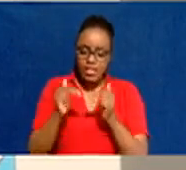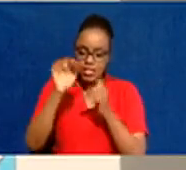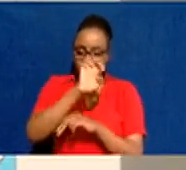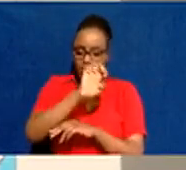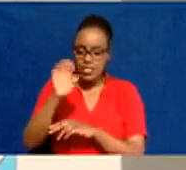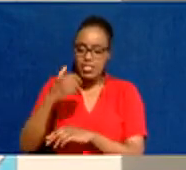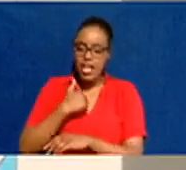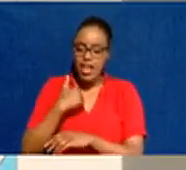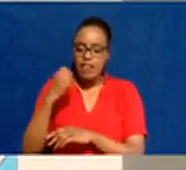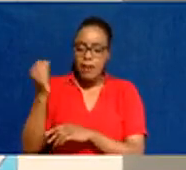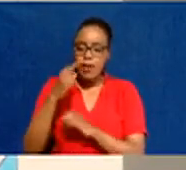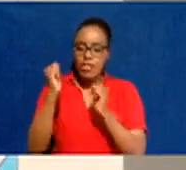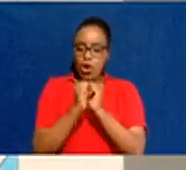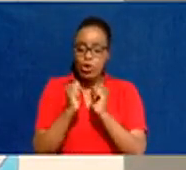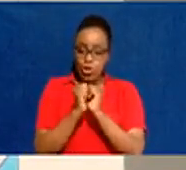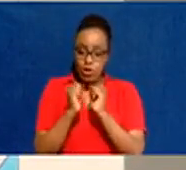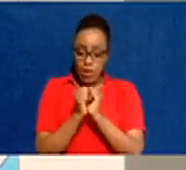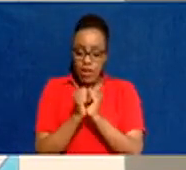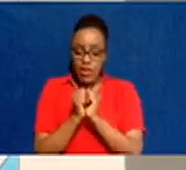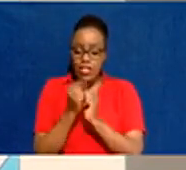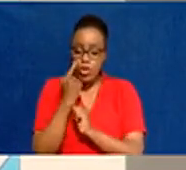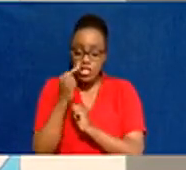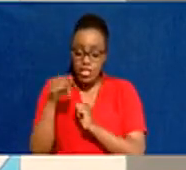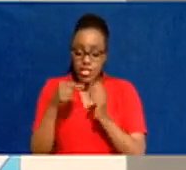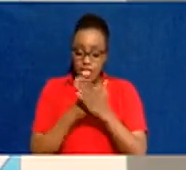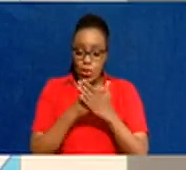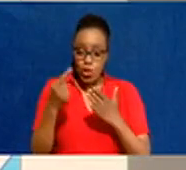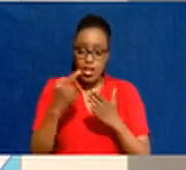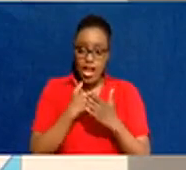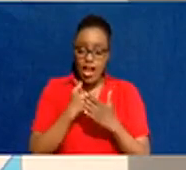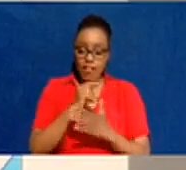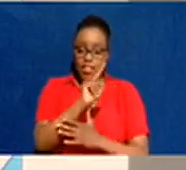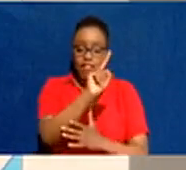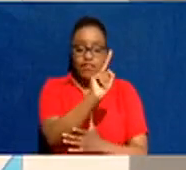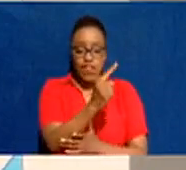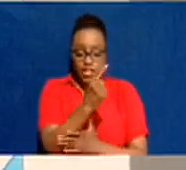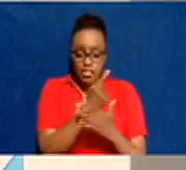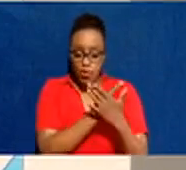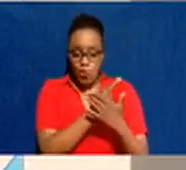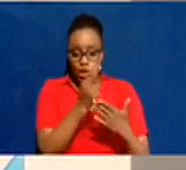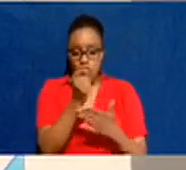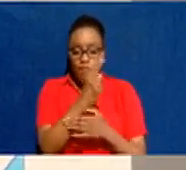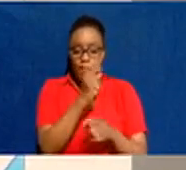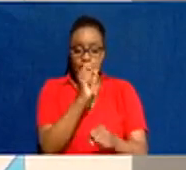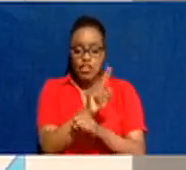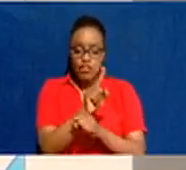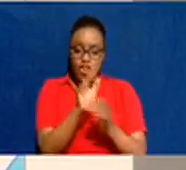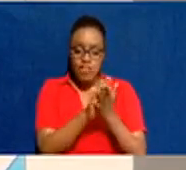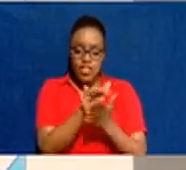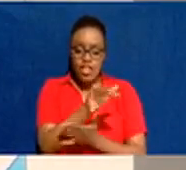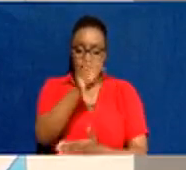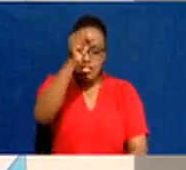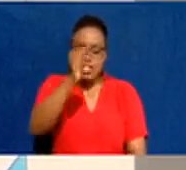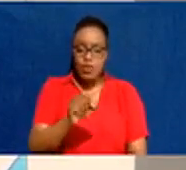least in the fourth week of October, which we have noticed this week, at least into the first week of November. And for parts of